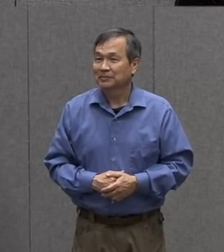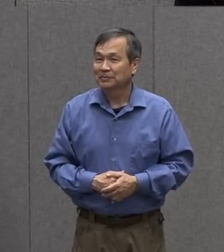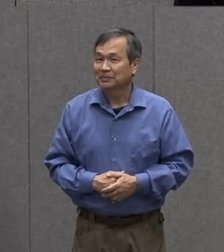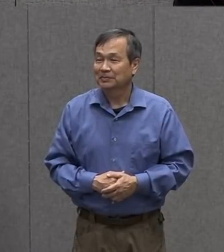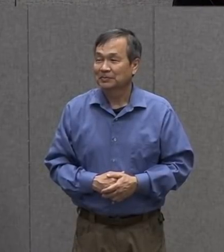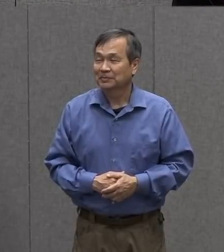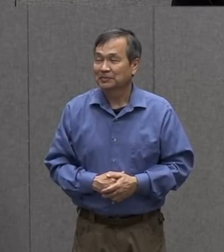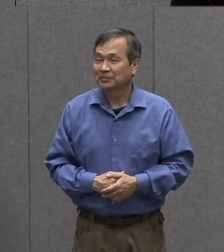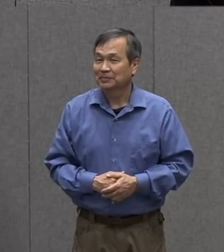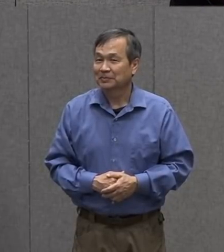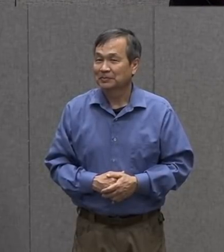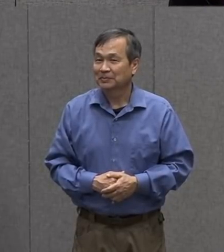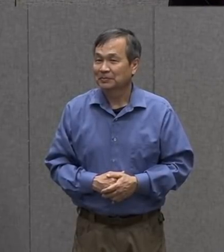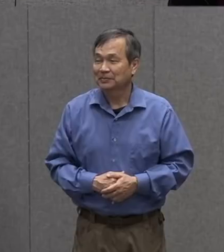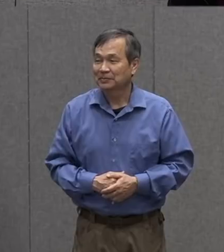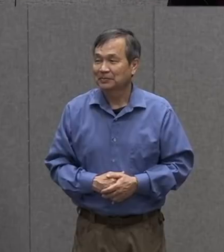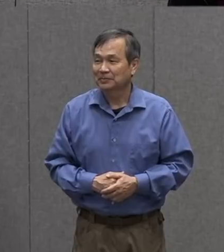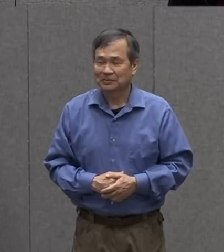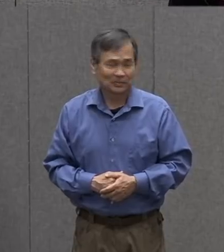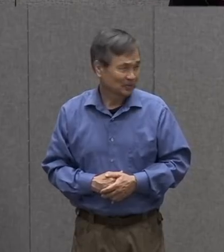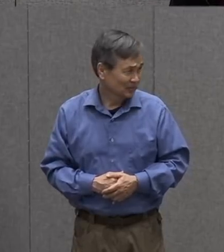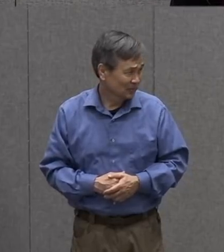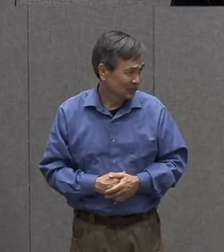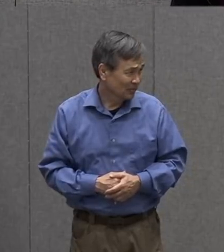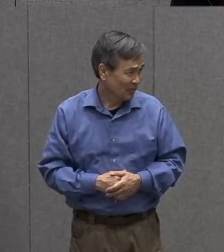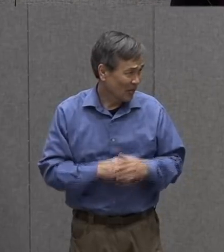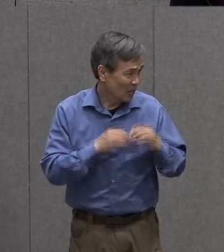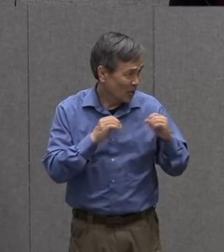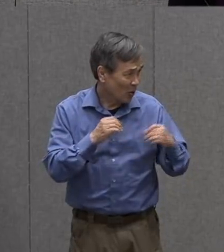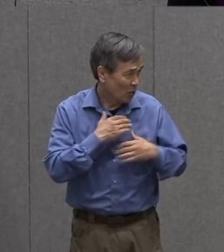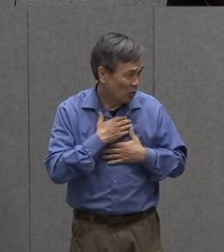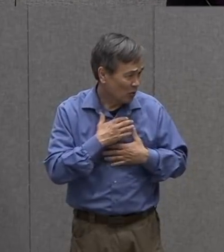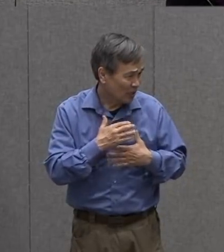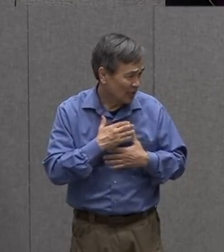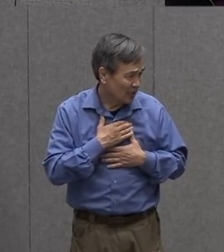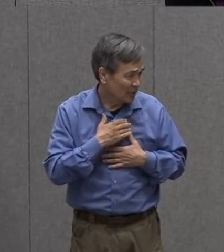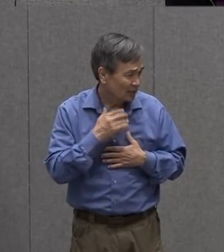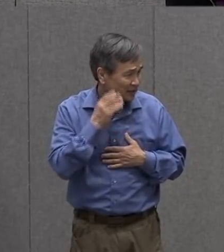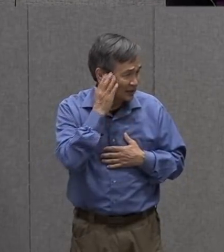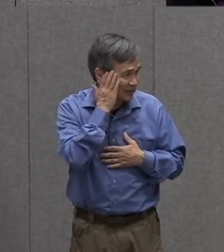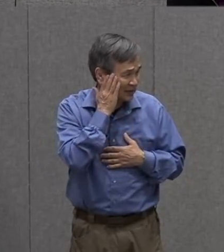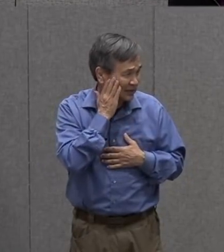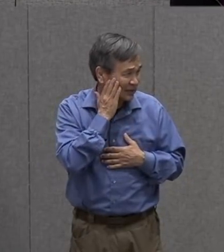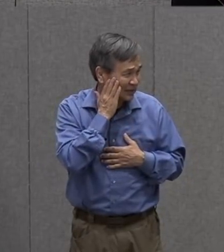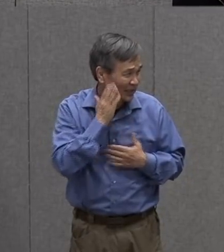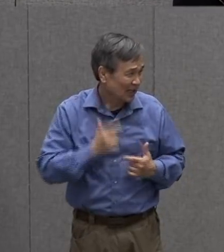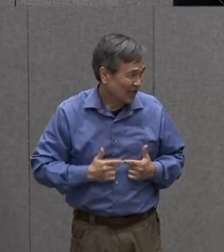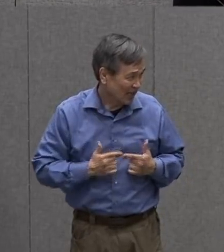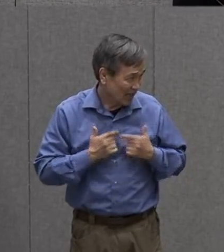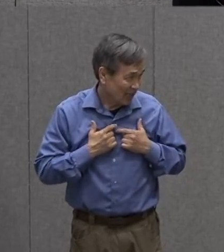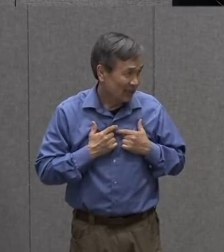it doesn't breathe the same way it's still living